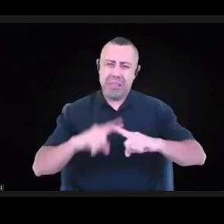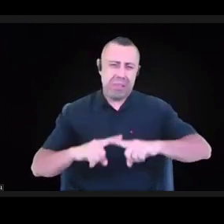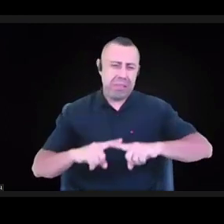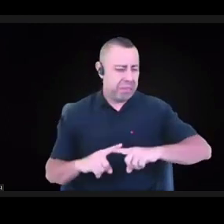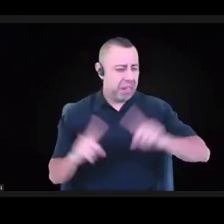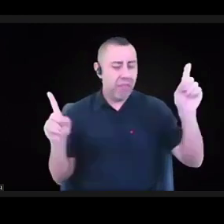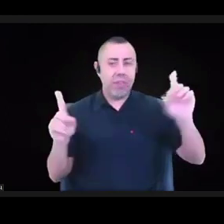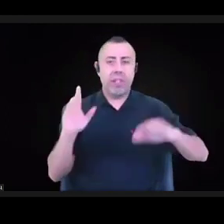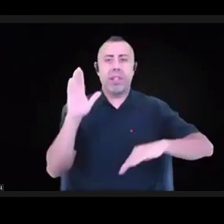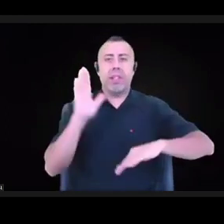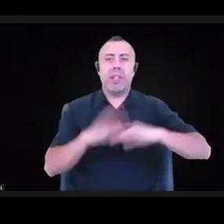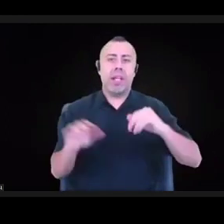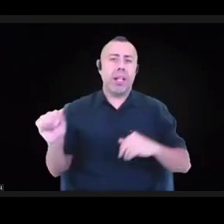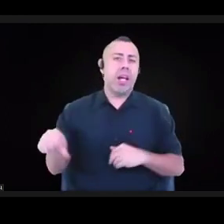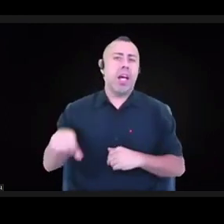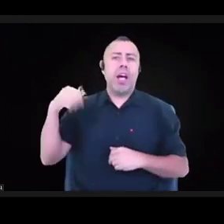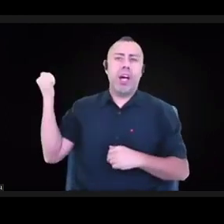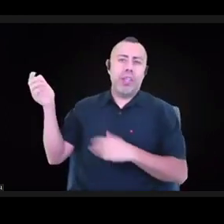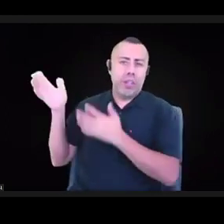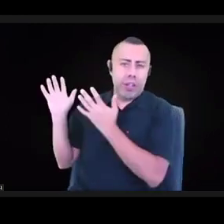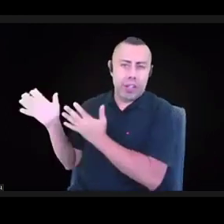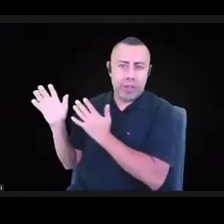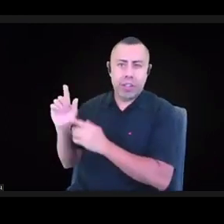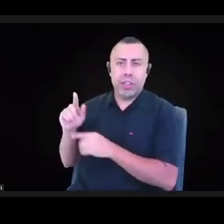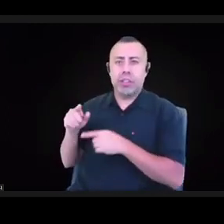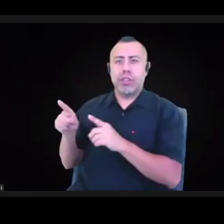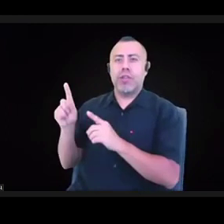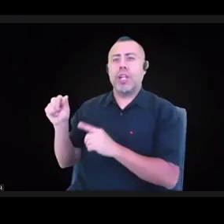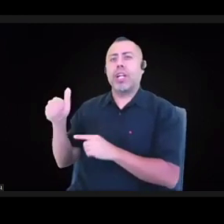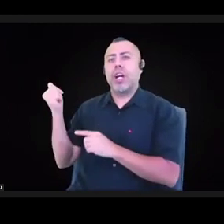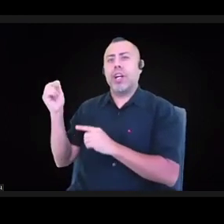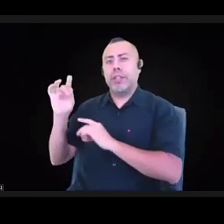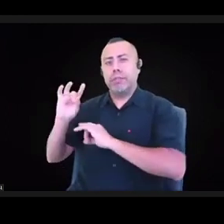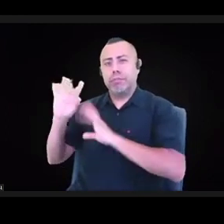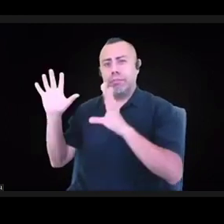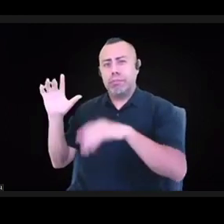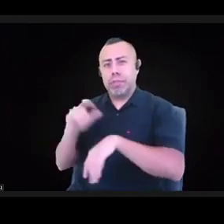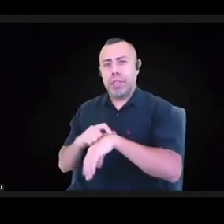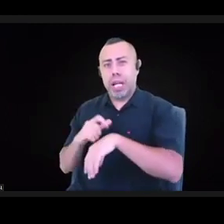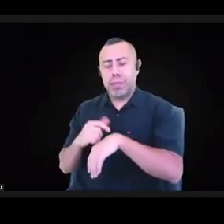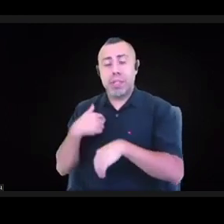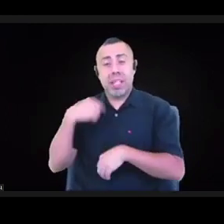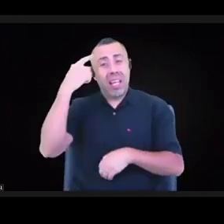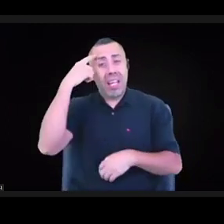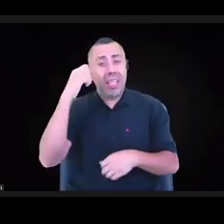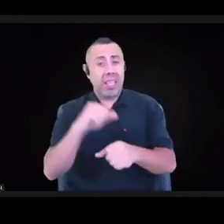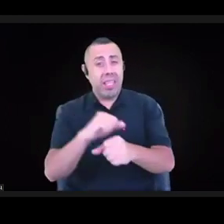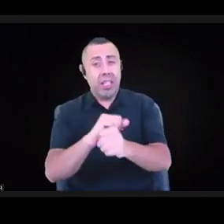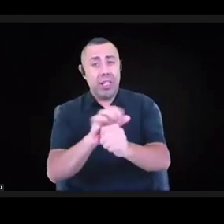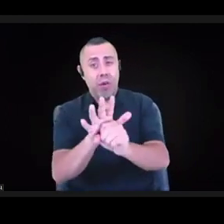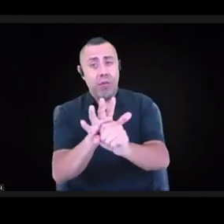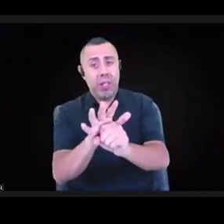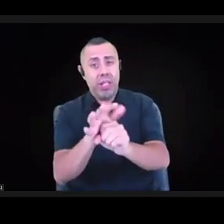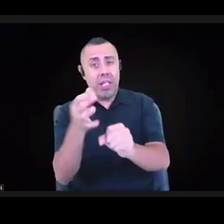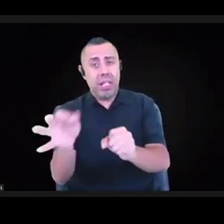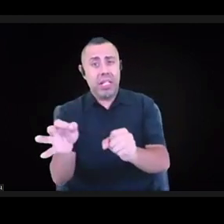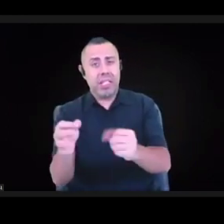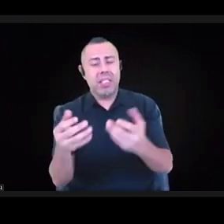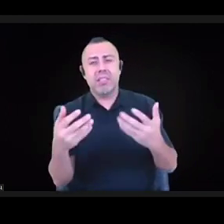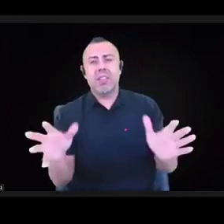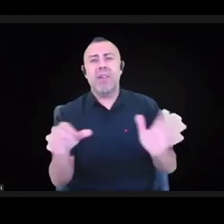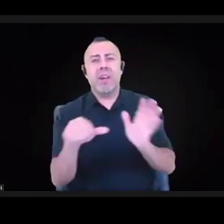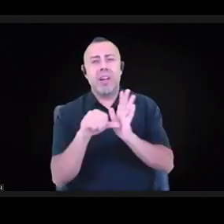catastrophic times. I believe COVID-19 has affirmed what we have been learning and interrogating,